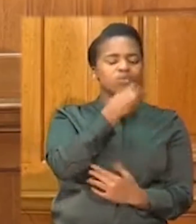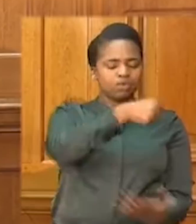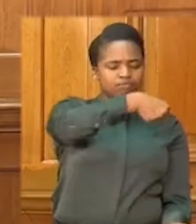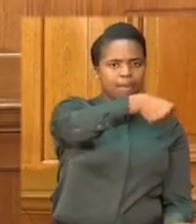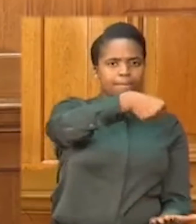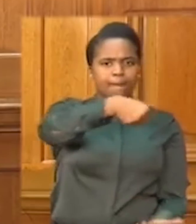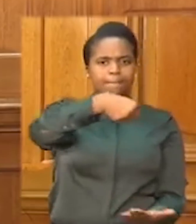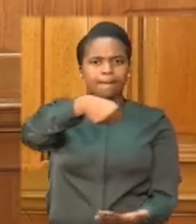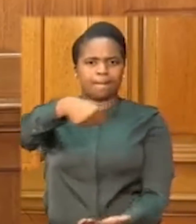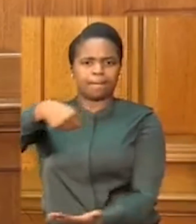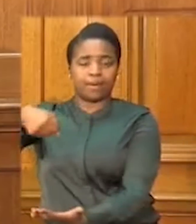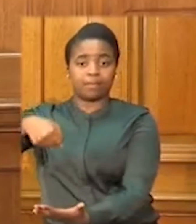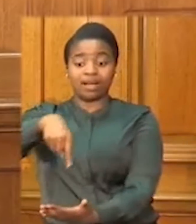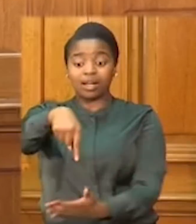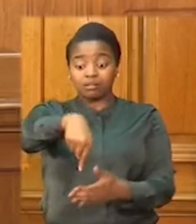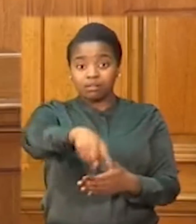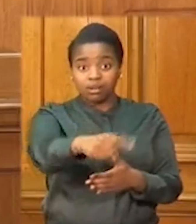country over the next two weeks.